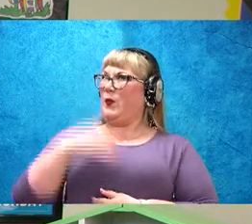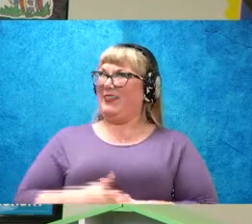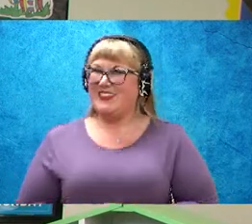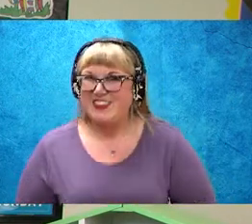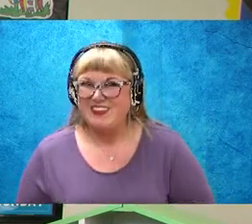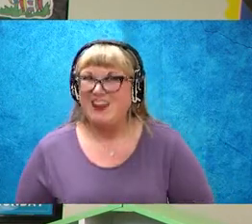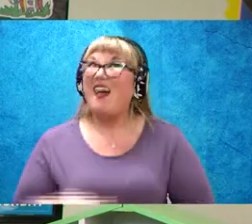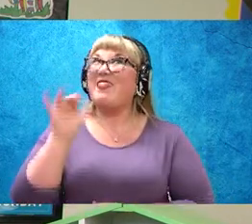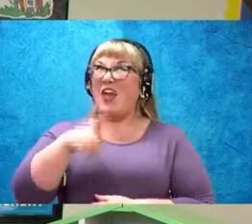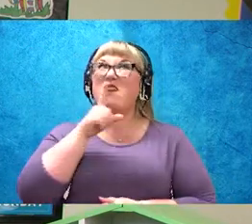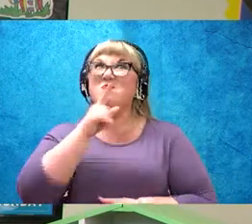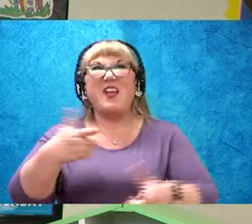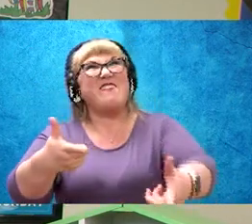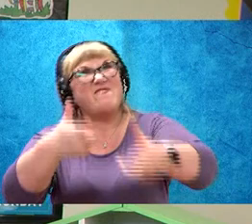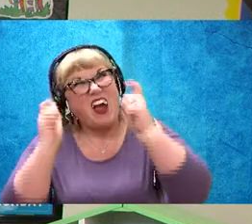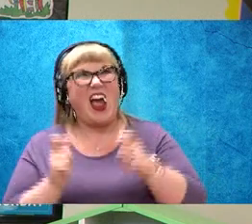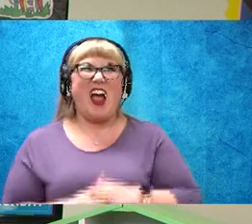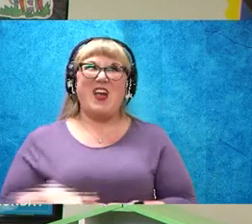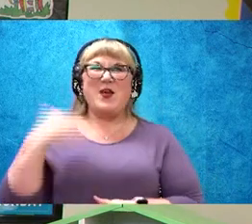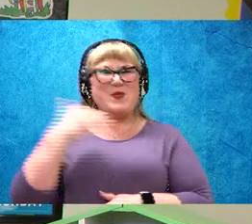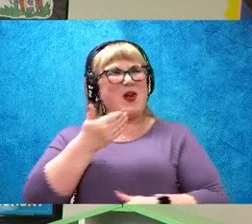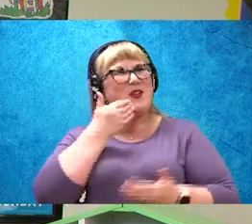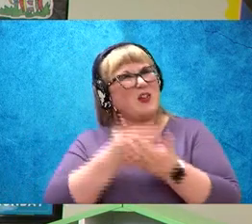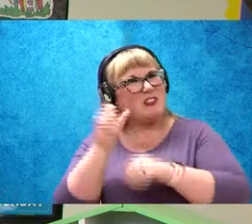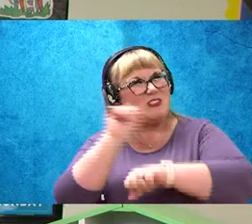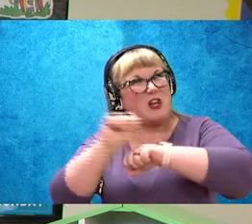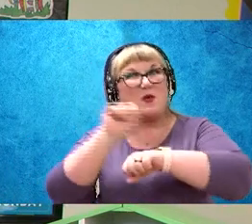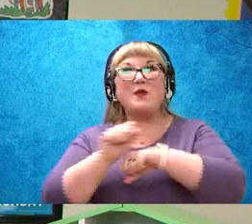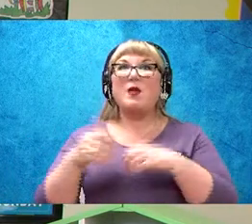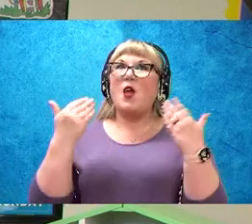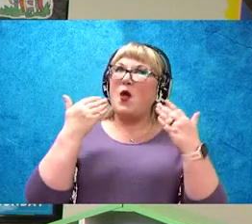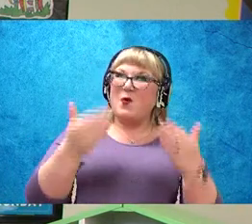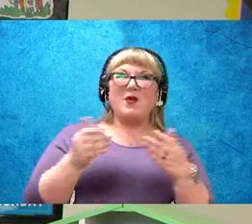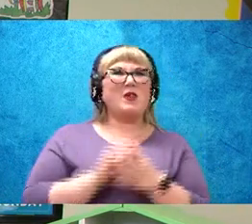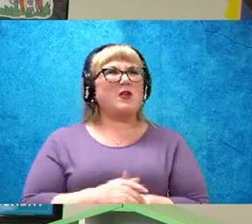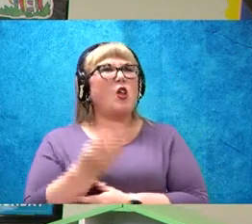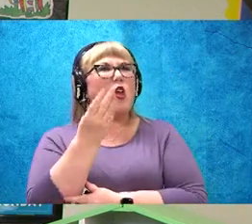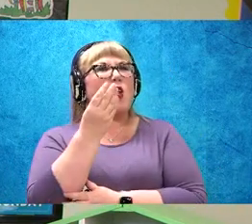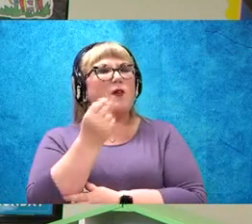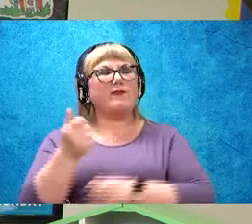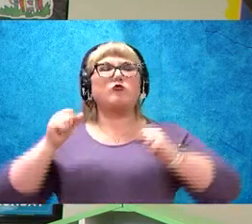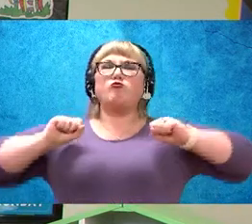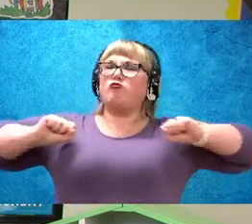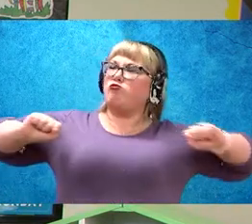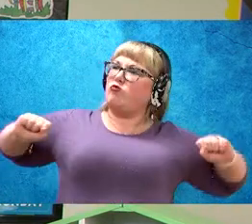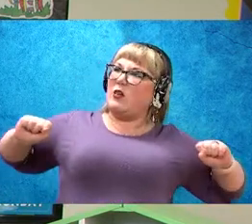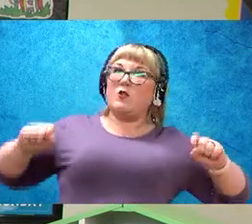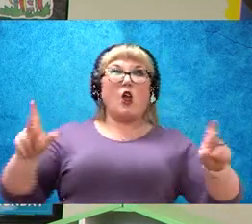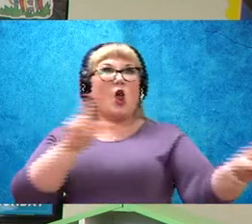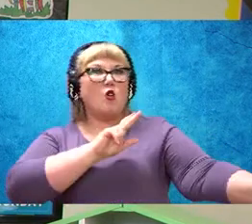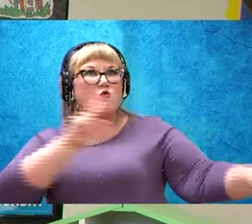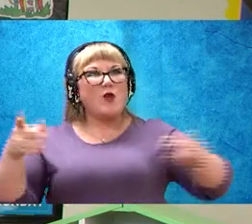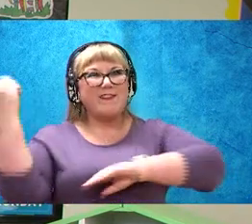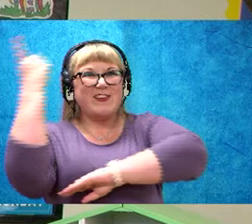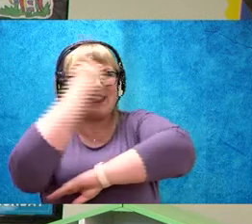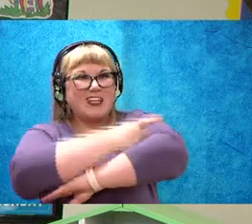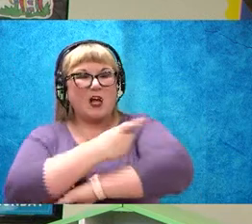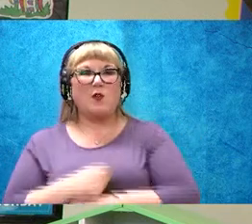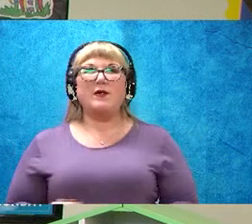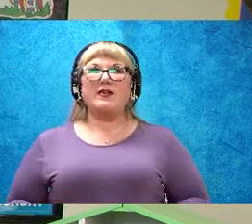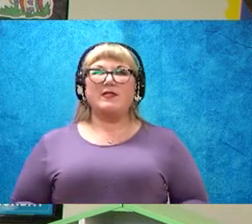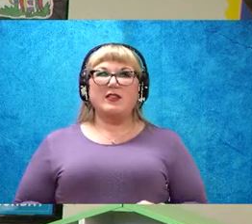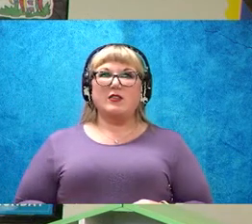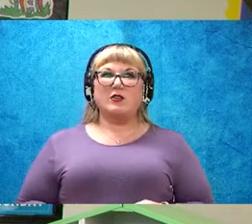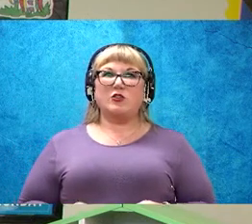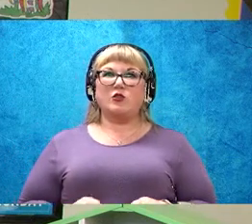That was really fast, guys. Good for you. All right. Let's take a few stretches and get ready for your day. Here we go.